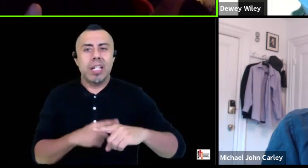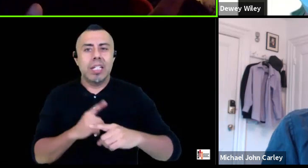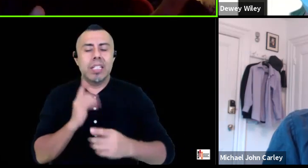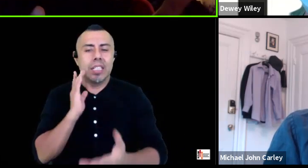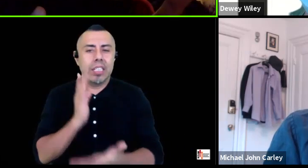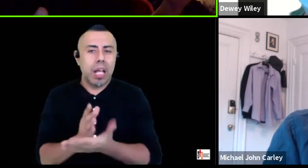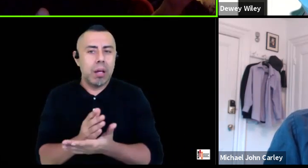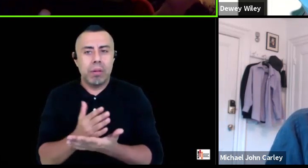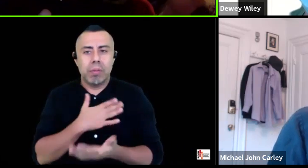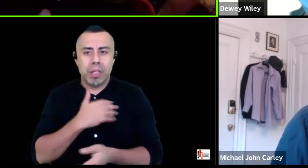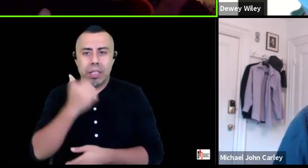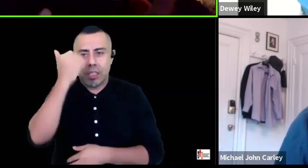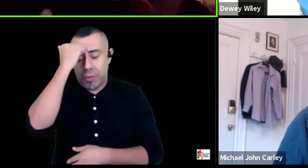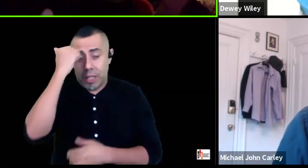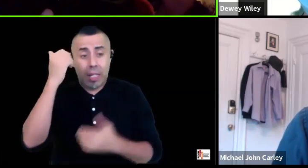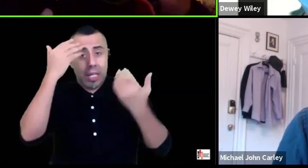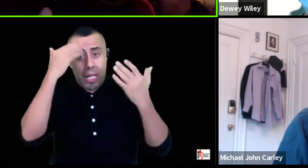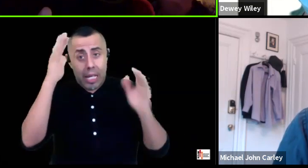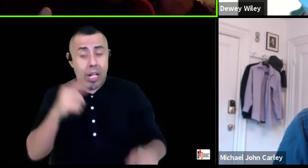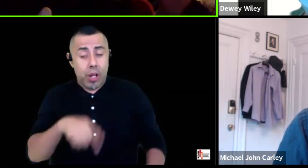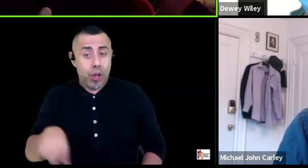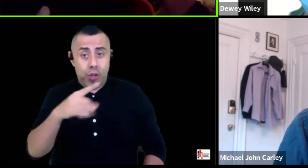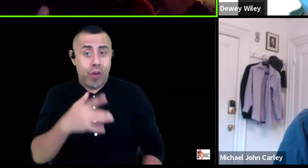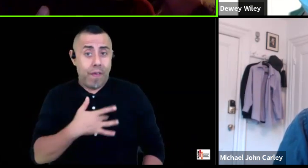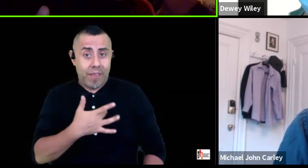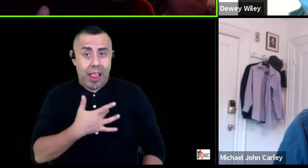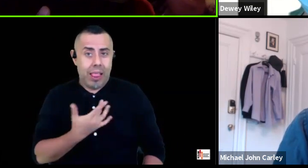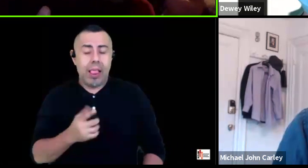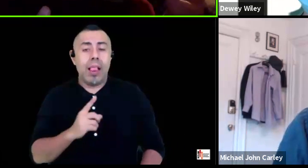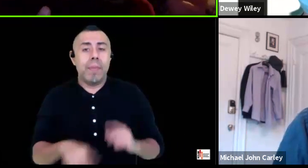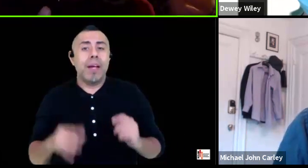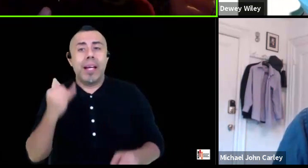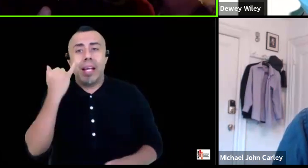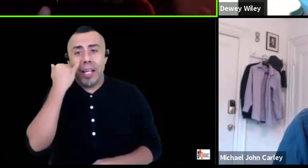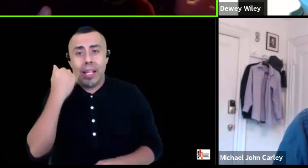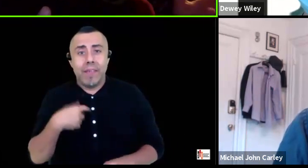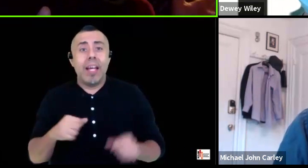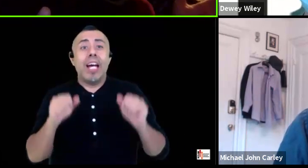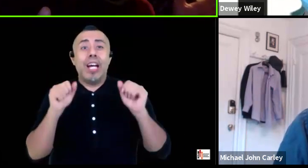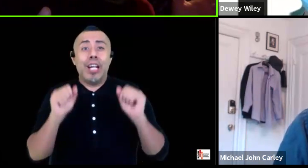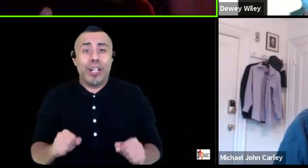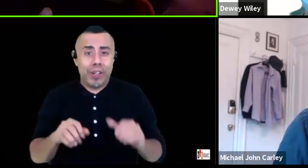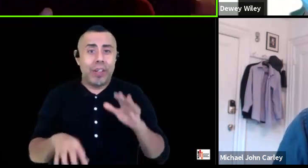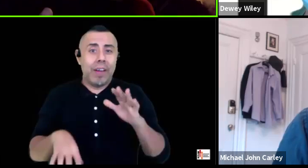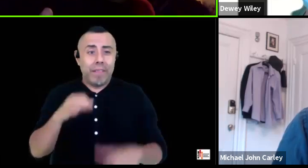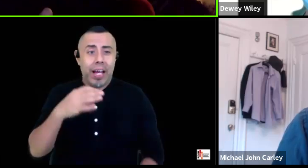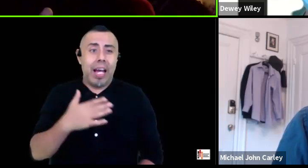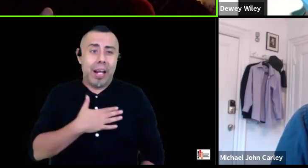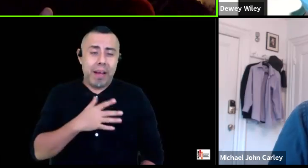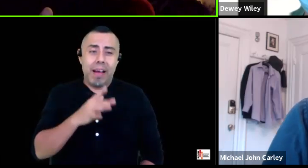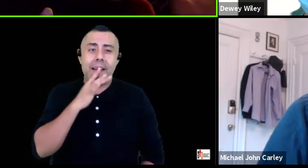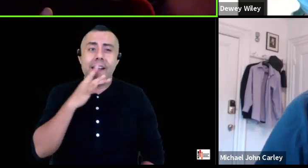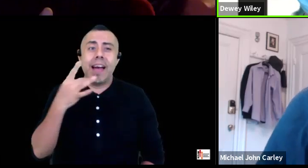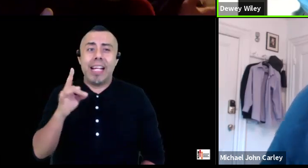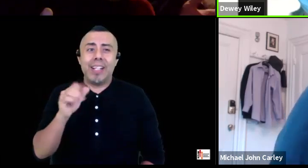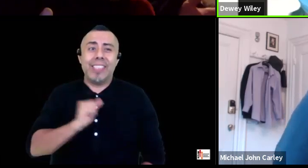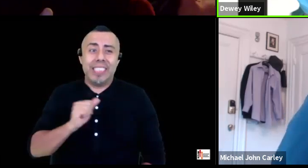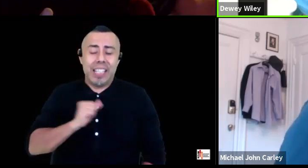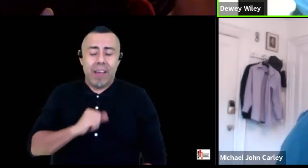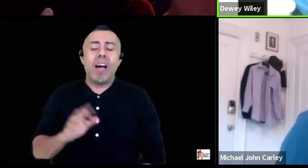i i don't know if anyone else here can feel this but i if i could find 18 year old teddy i might smack him in the face and